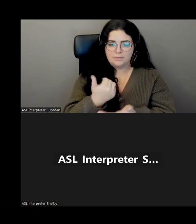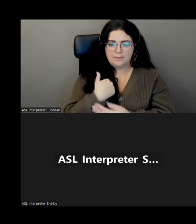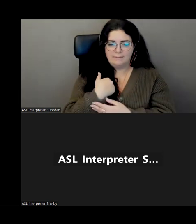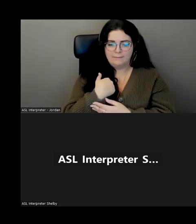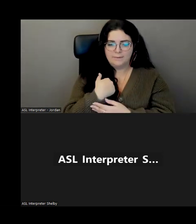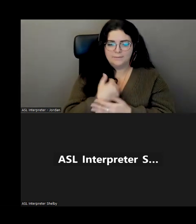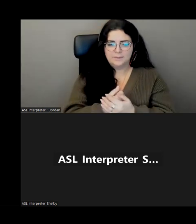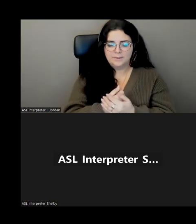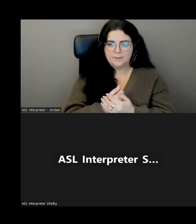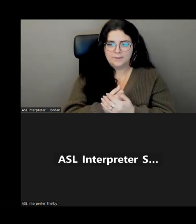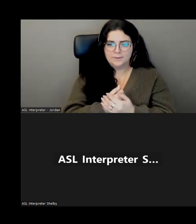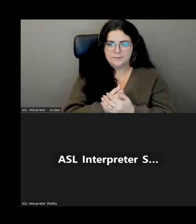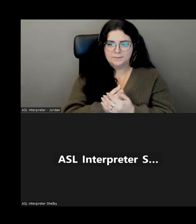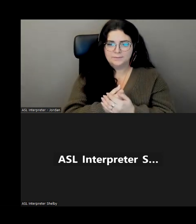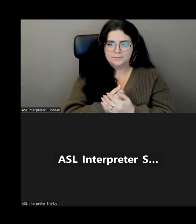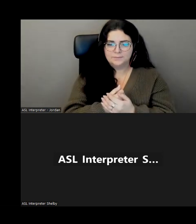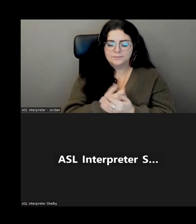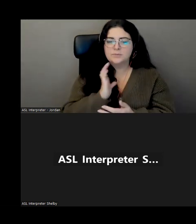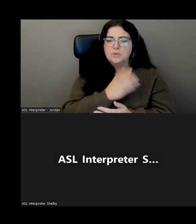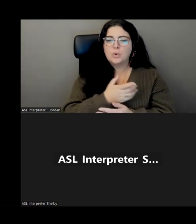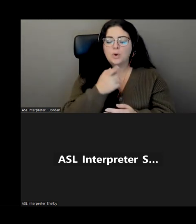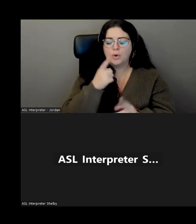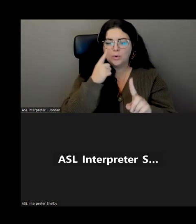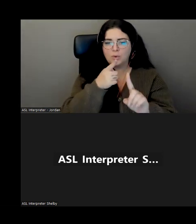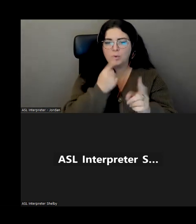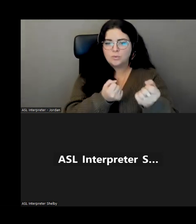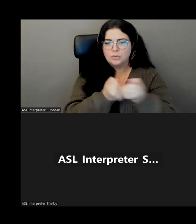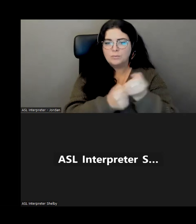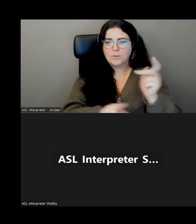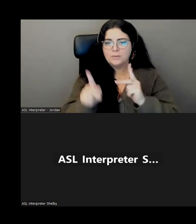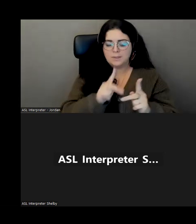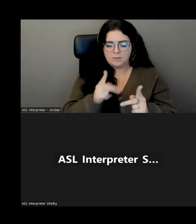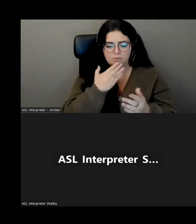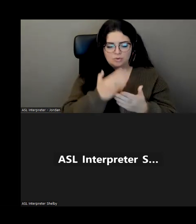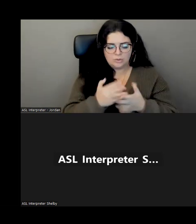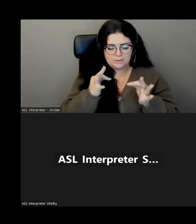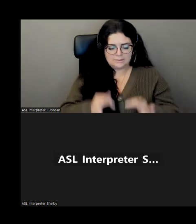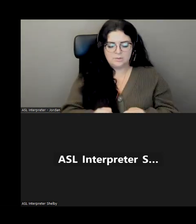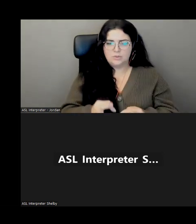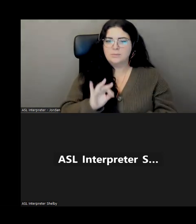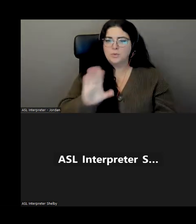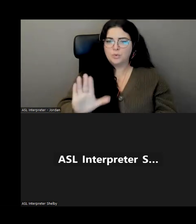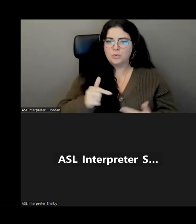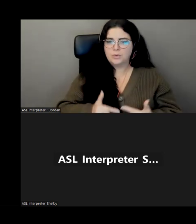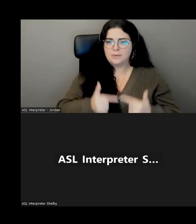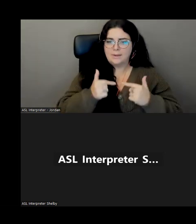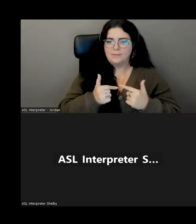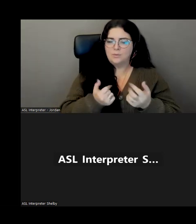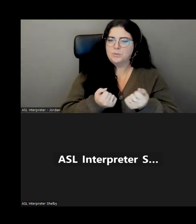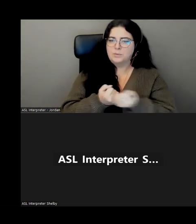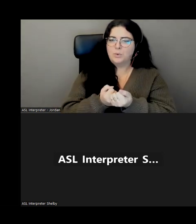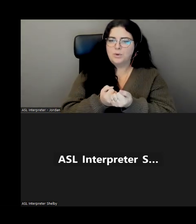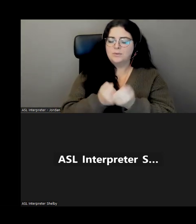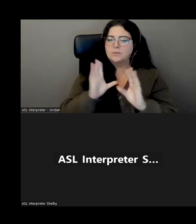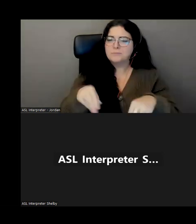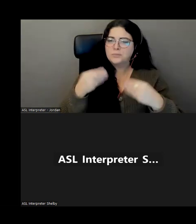It is our goal to support people in making informed decisions about their lives. So we provide